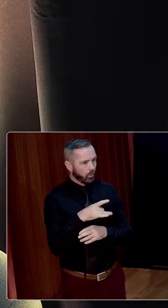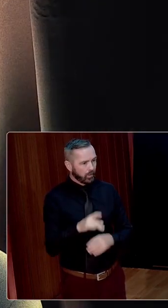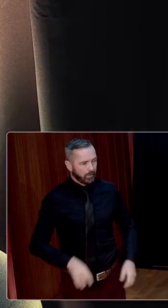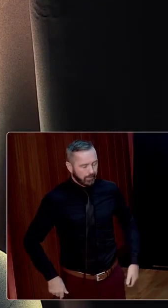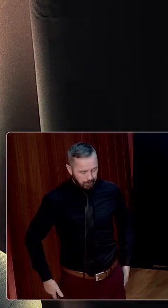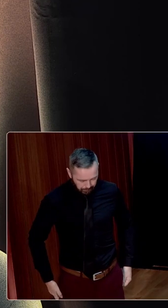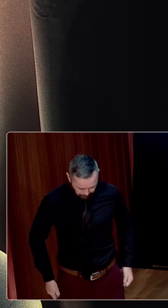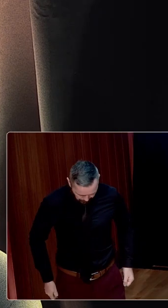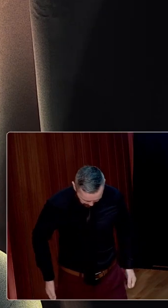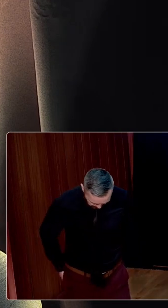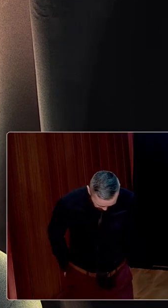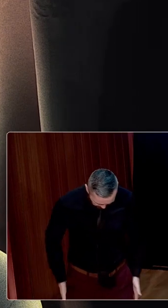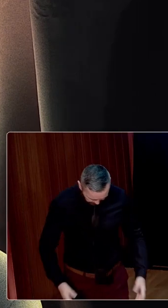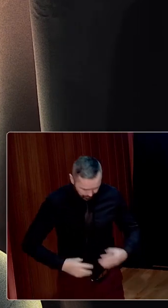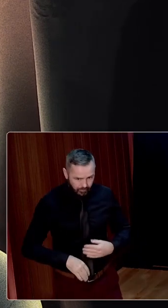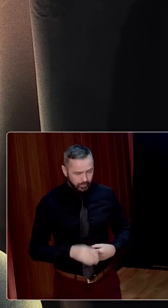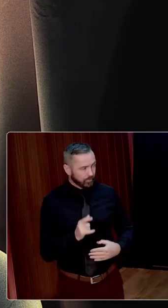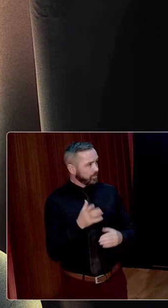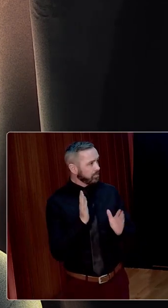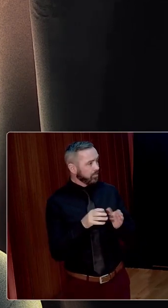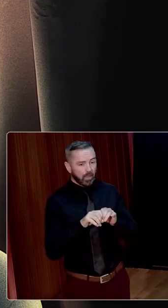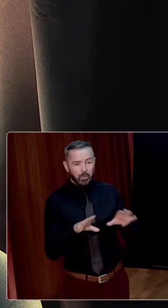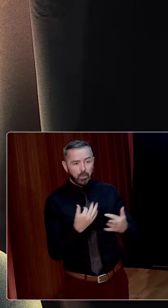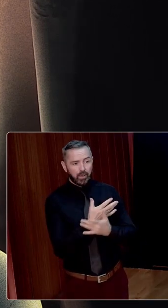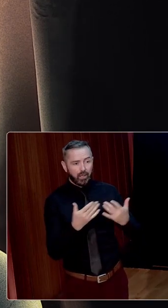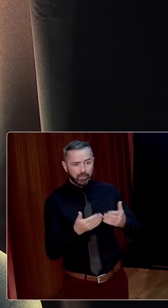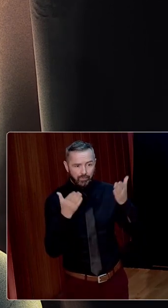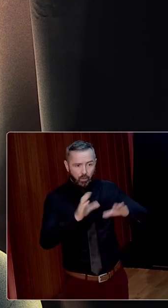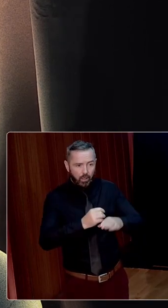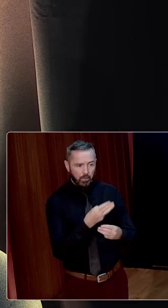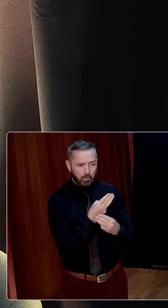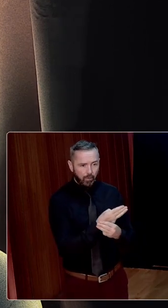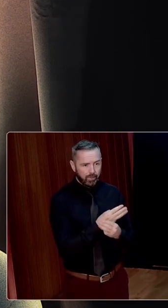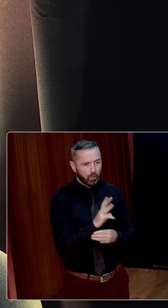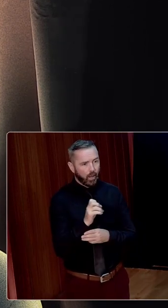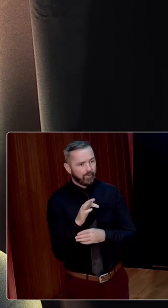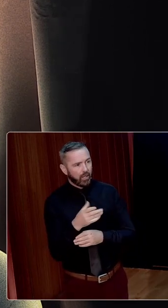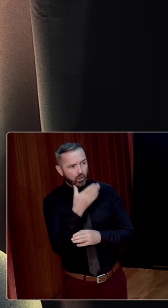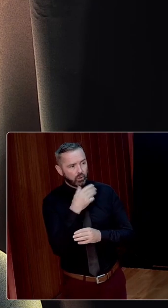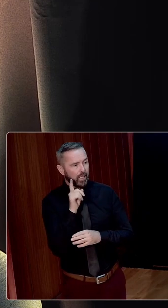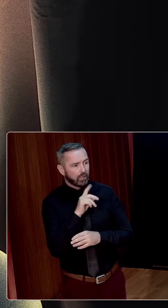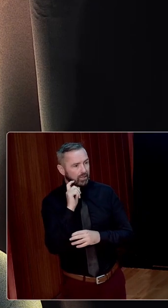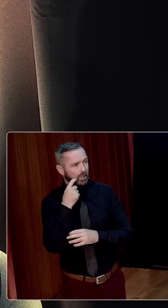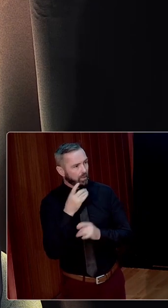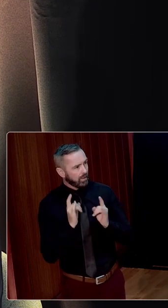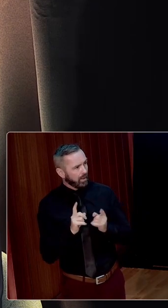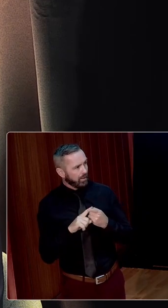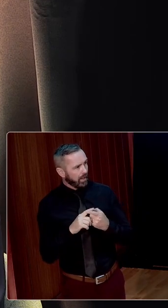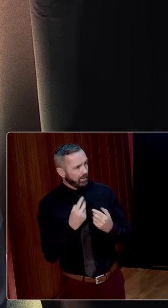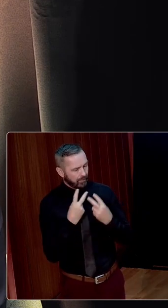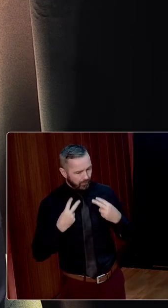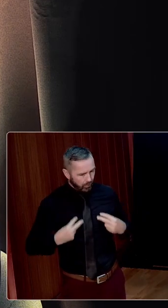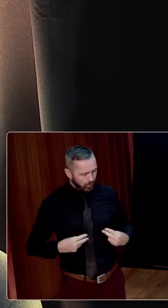She has researched and published widely on modern Irish history with a particular focus on poverty, welfare, gender, sexuality, health and